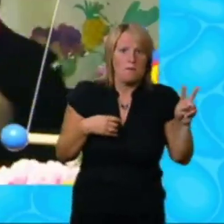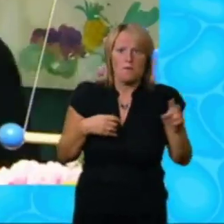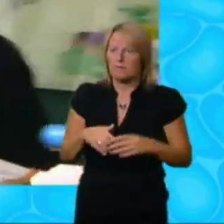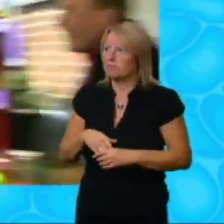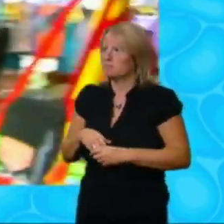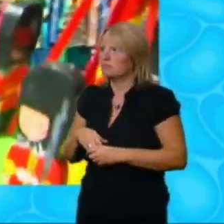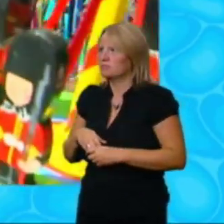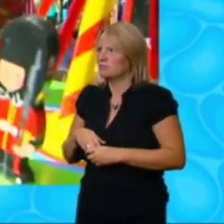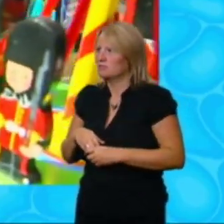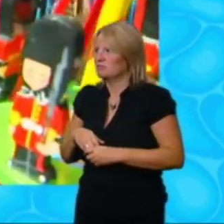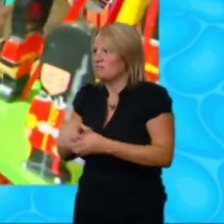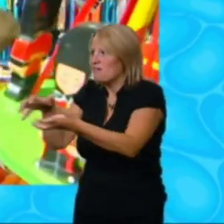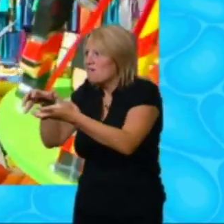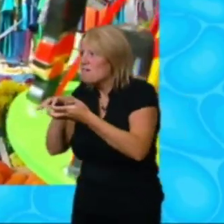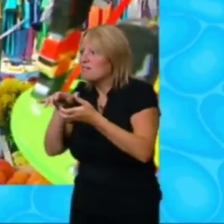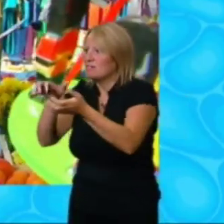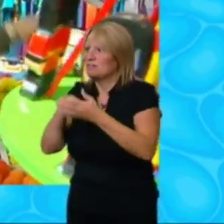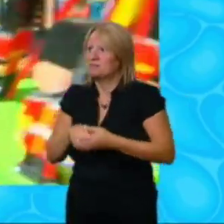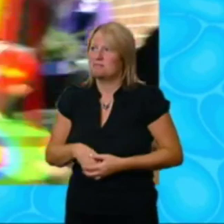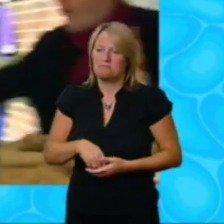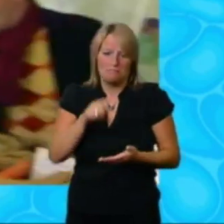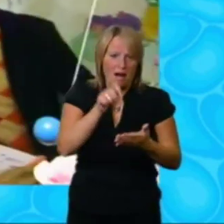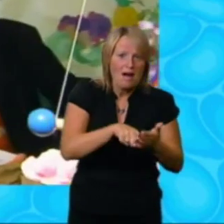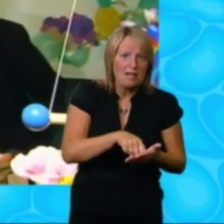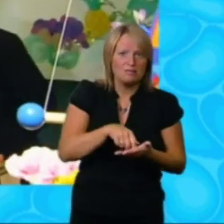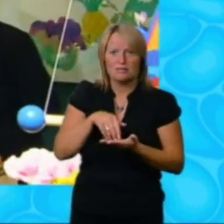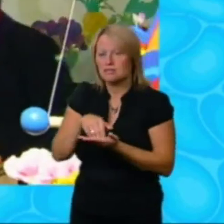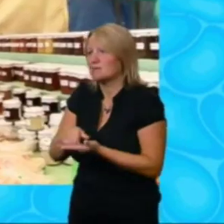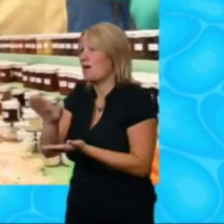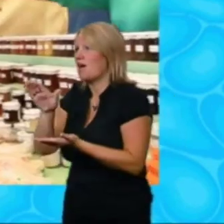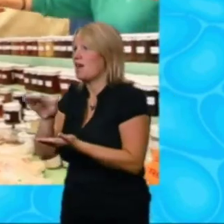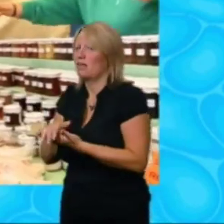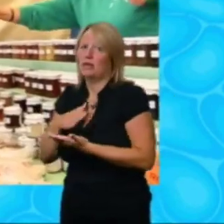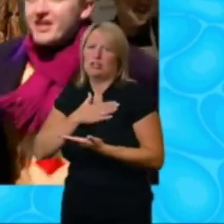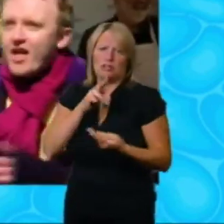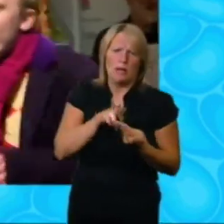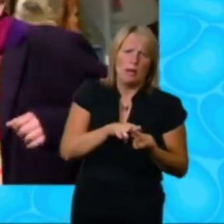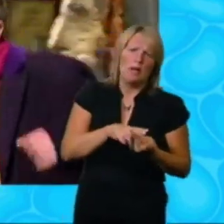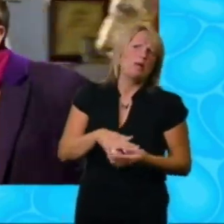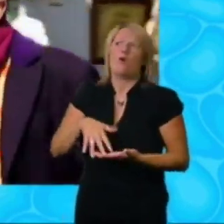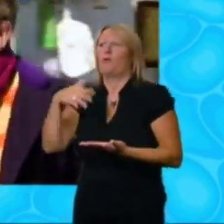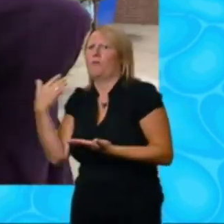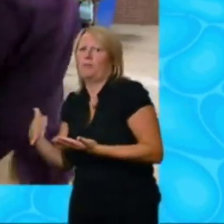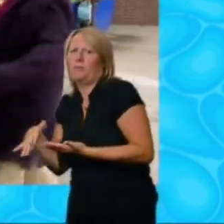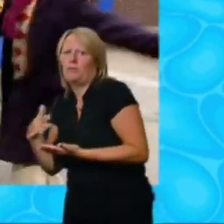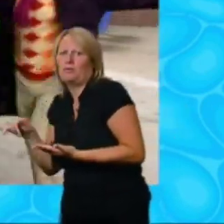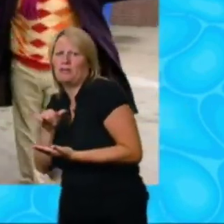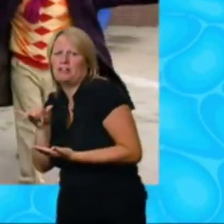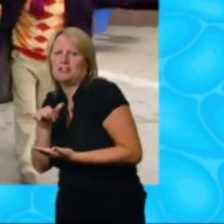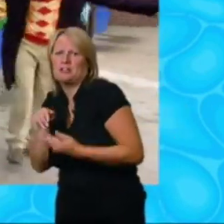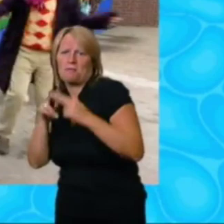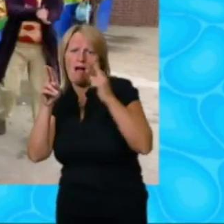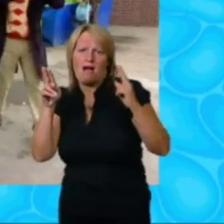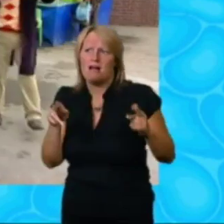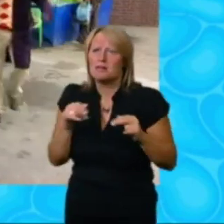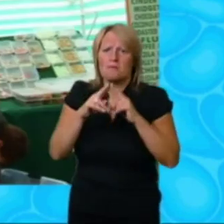the buying and the selling, cheap or dear, And the market, the market, the I just love